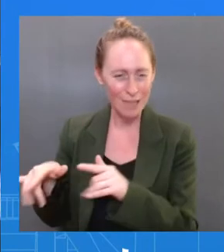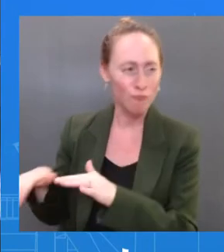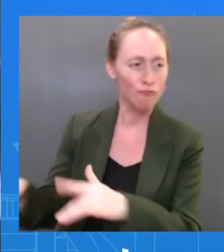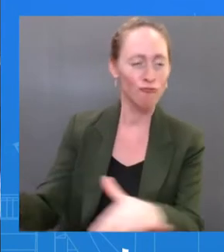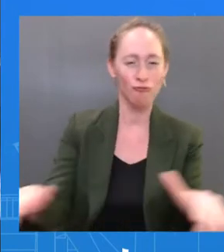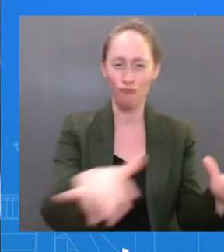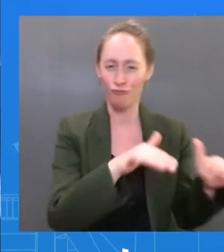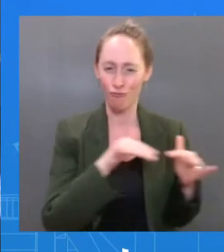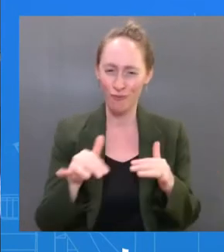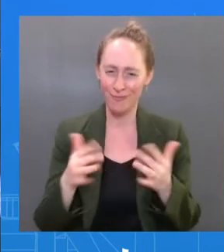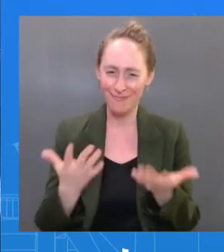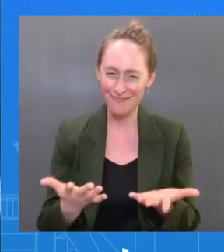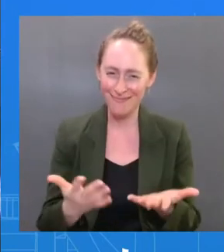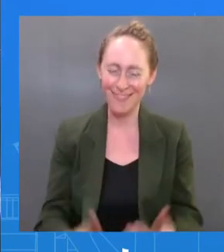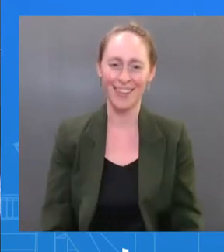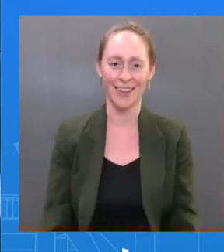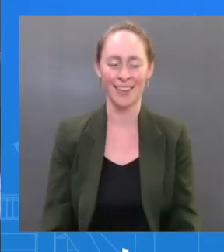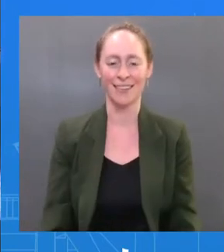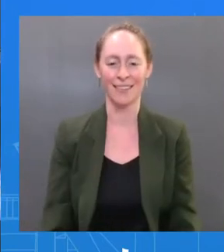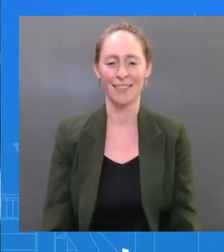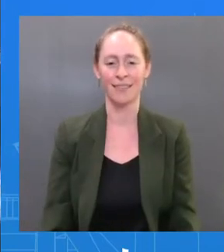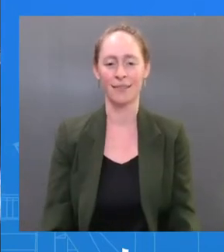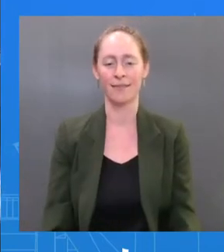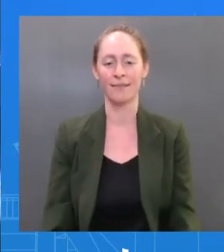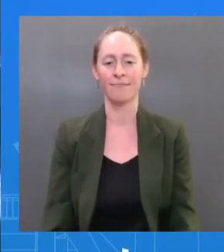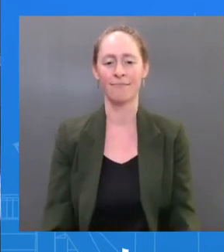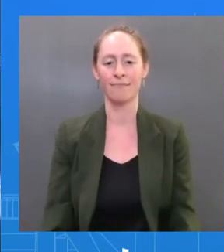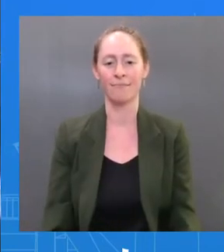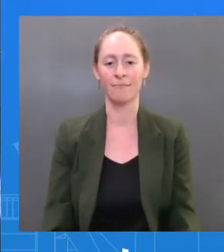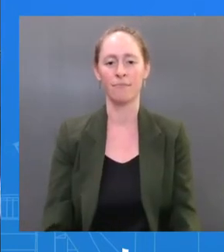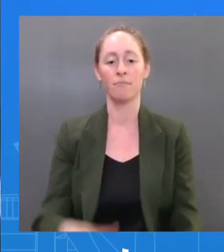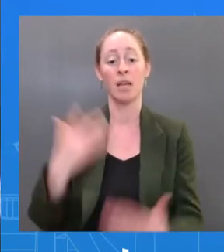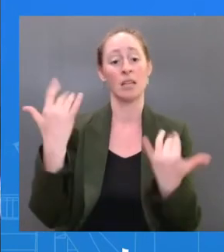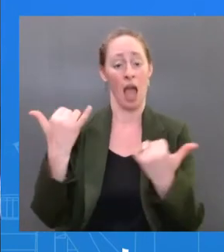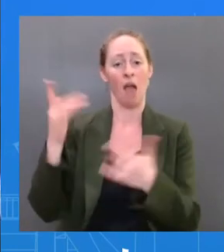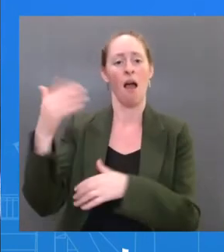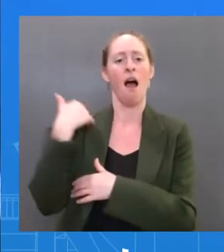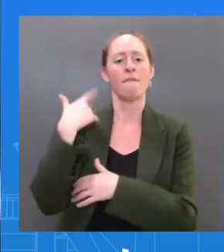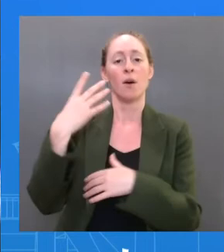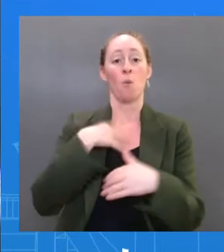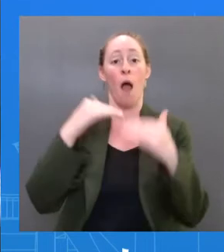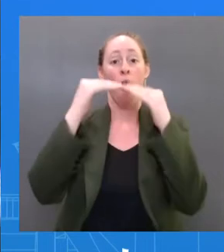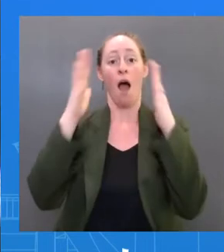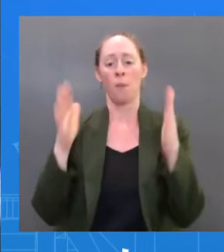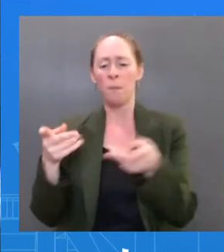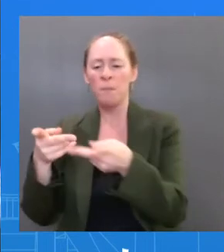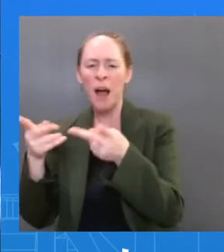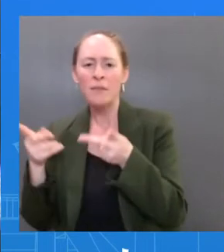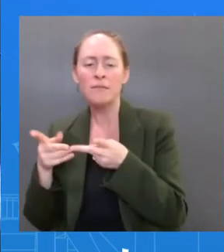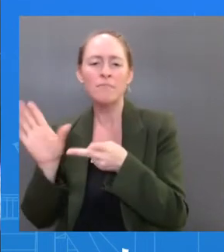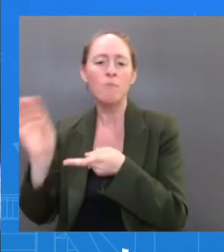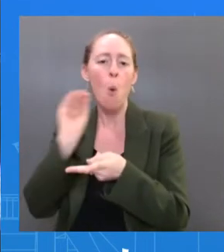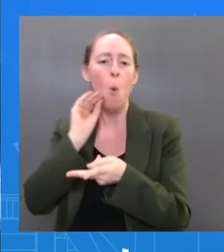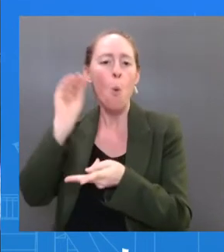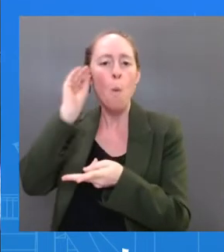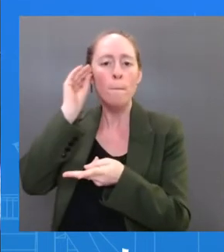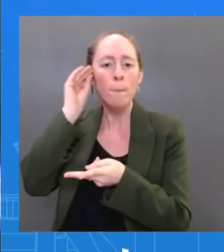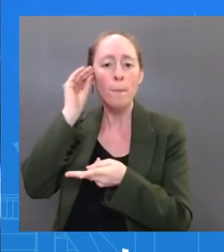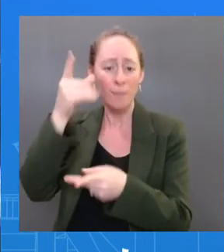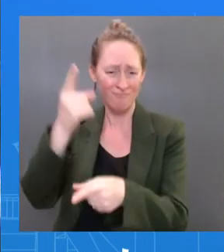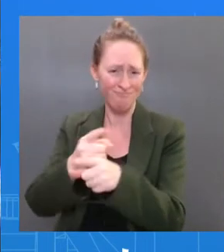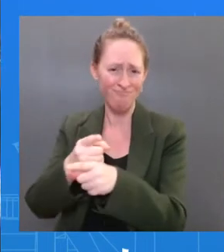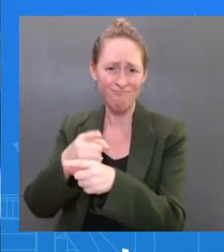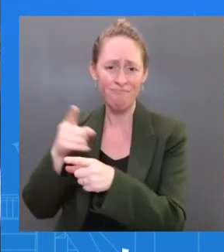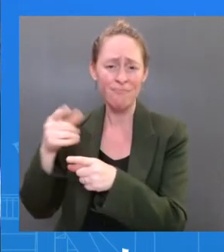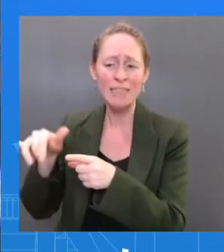doesn't matter where he's located. He has the technology. He has the tools, what he needs — the communications —